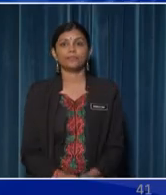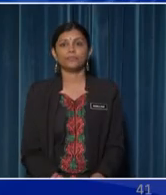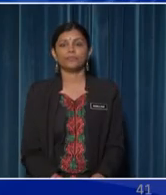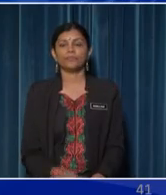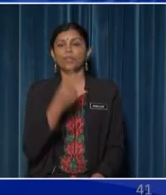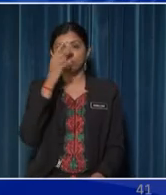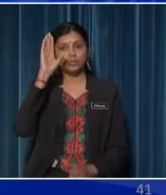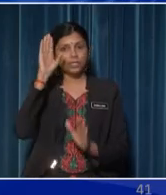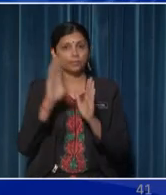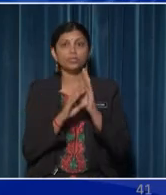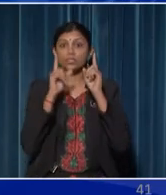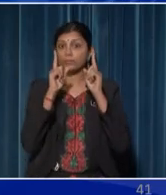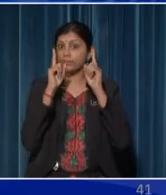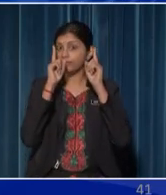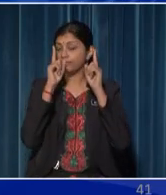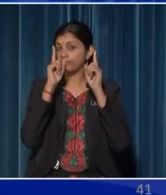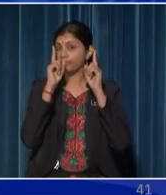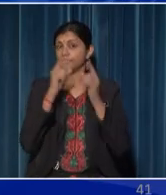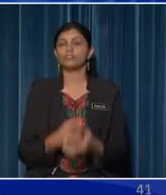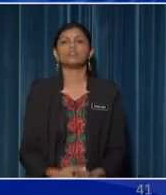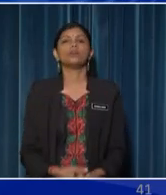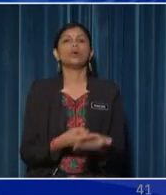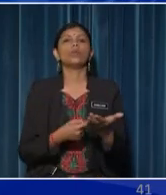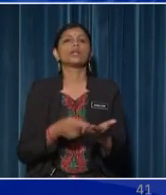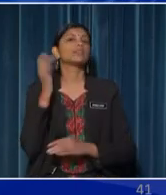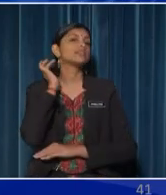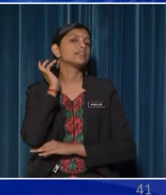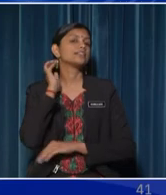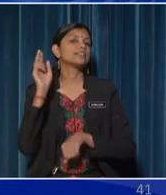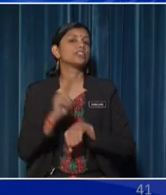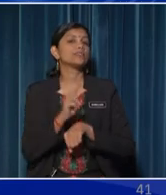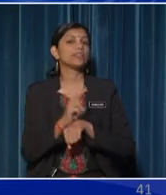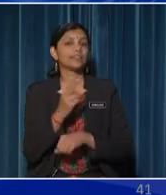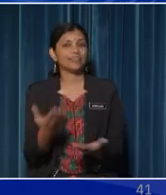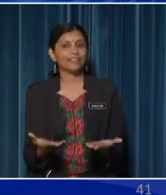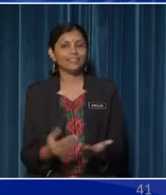look at the picture What is the sense involved?